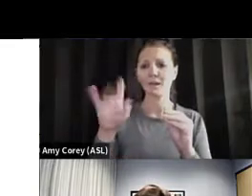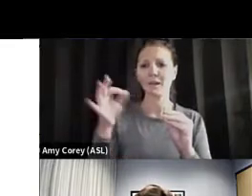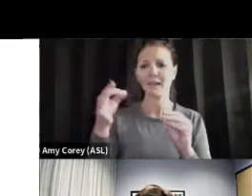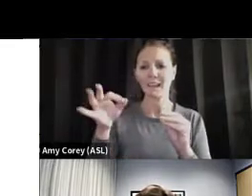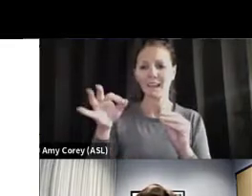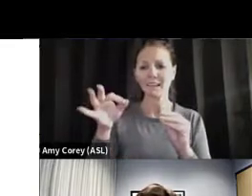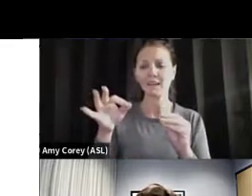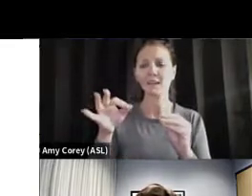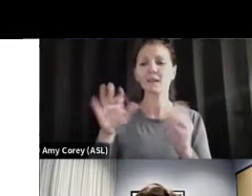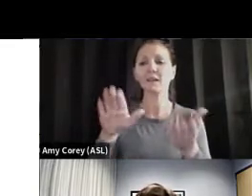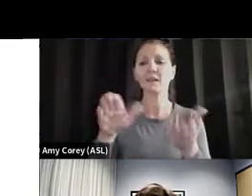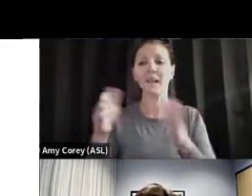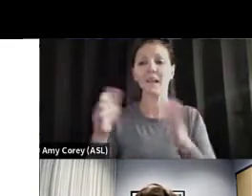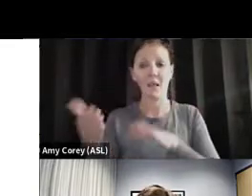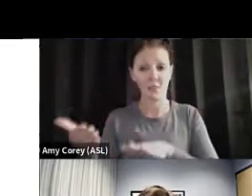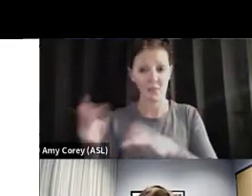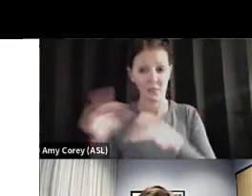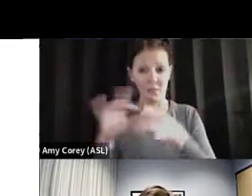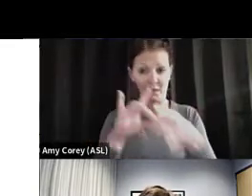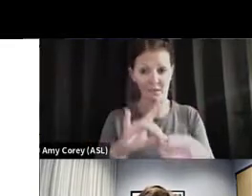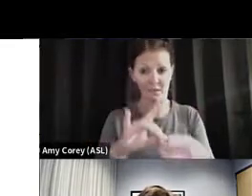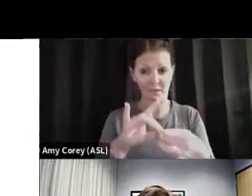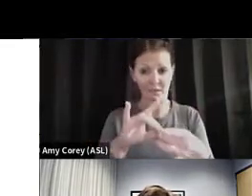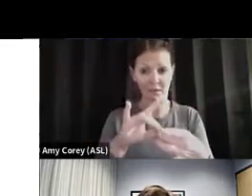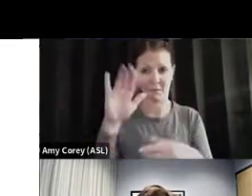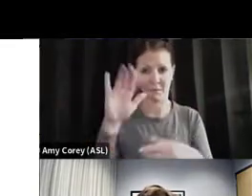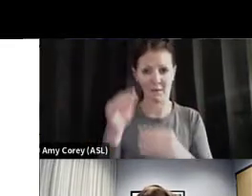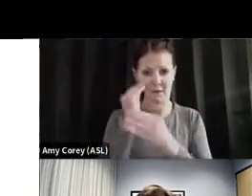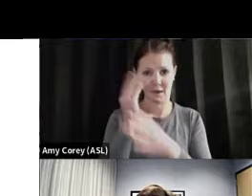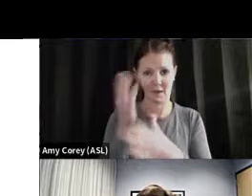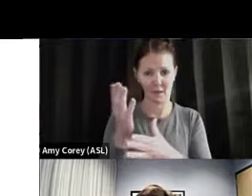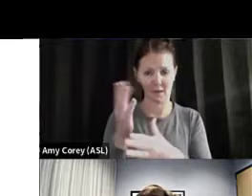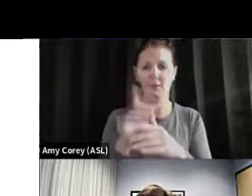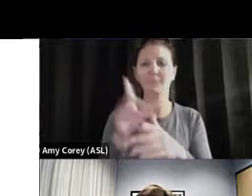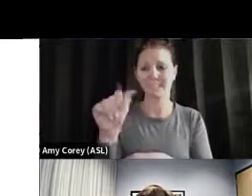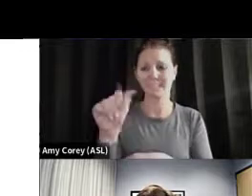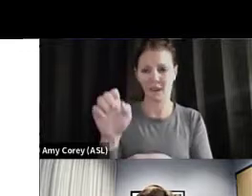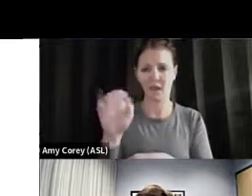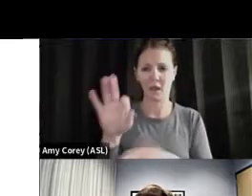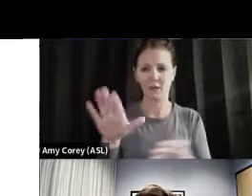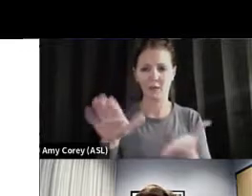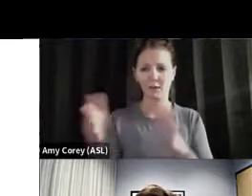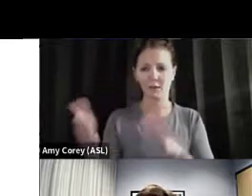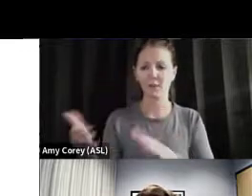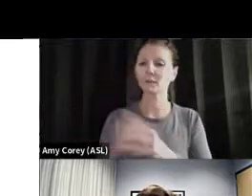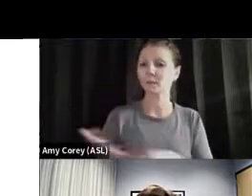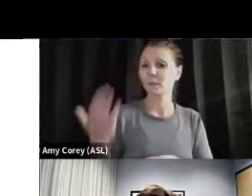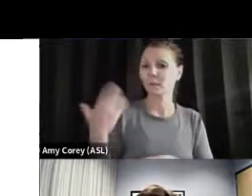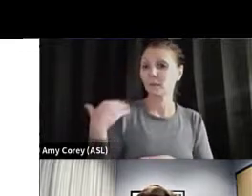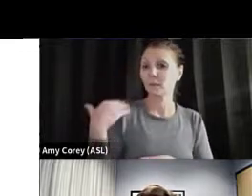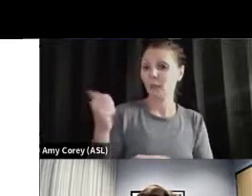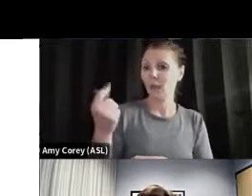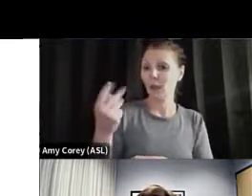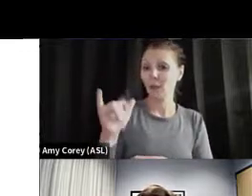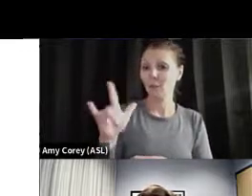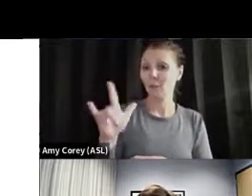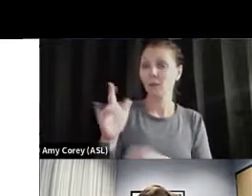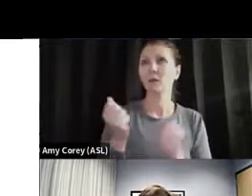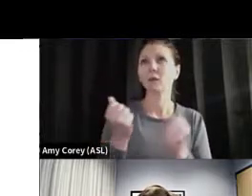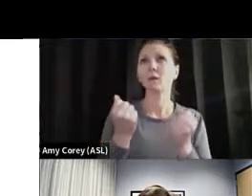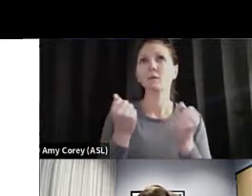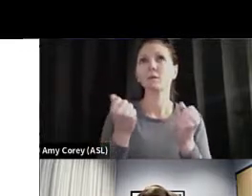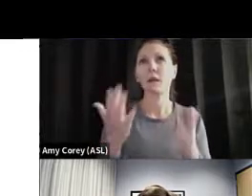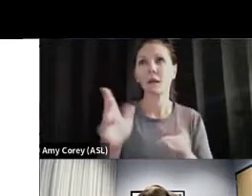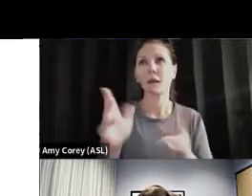deaths by date of death. Back in April, we lost a lot of people. We lost a lot of our